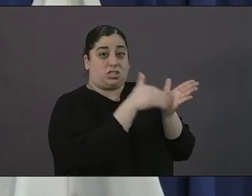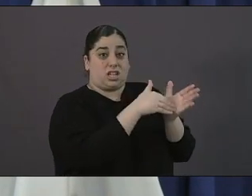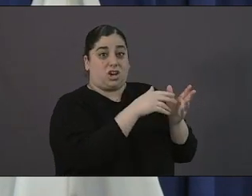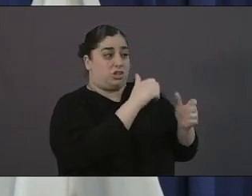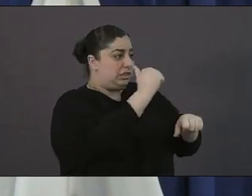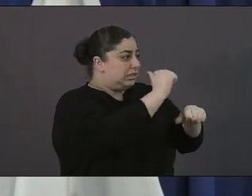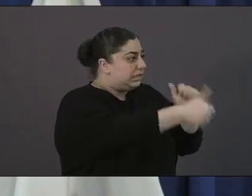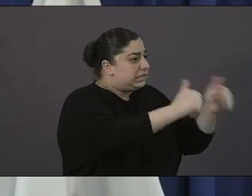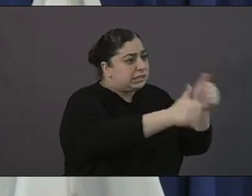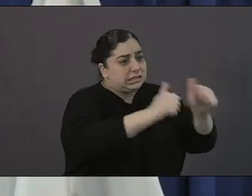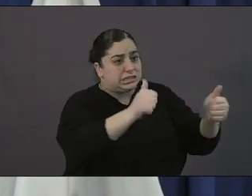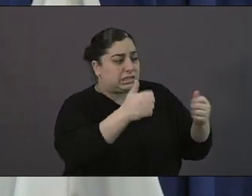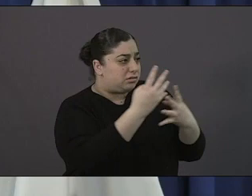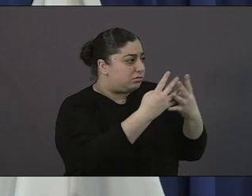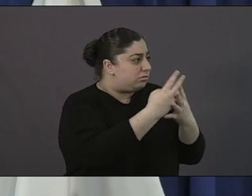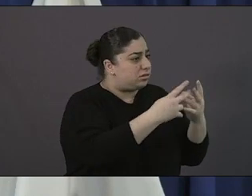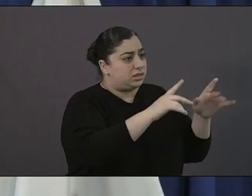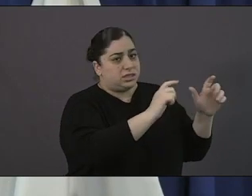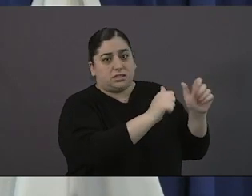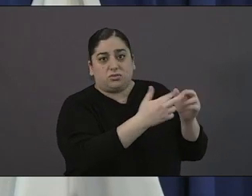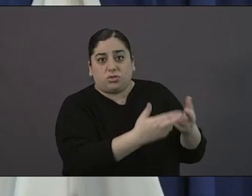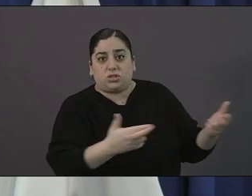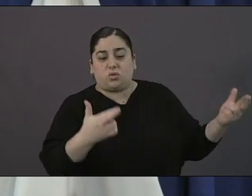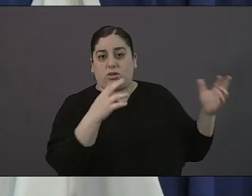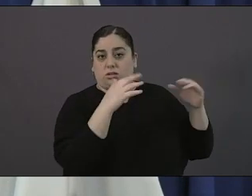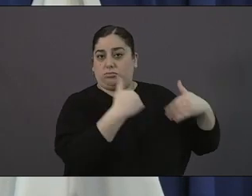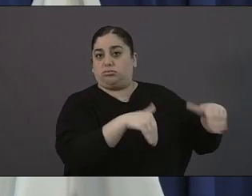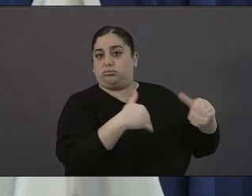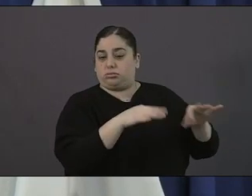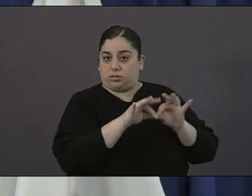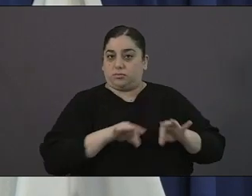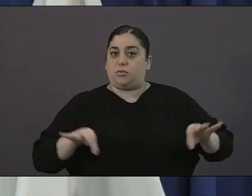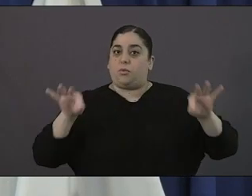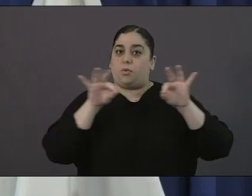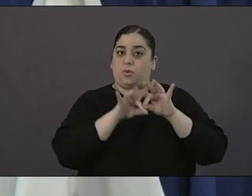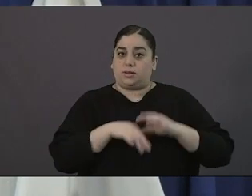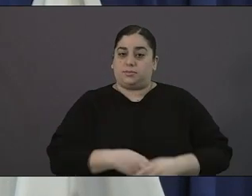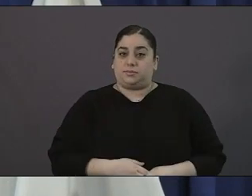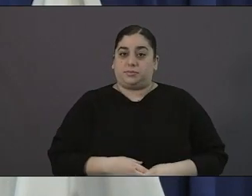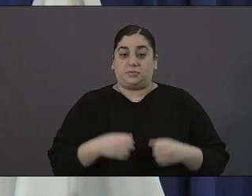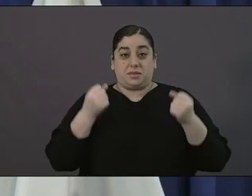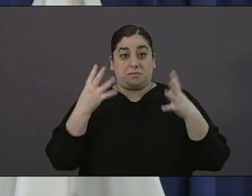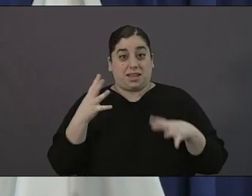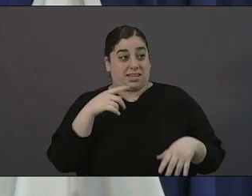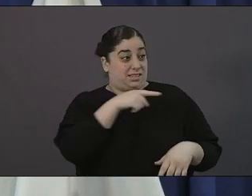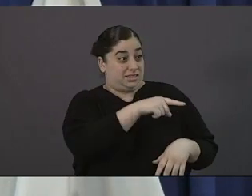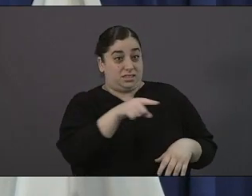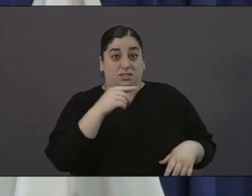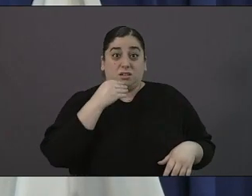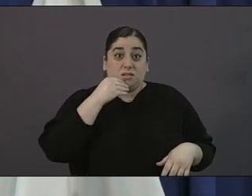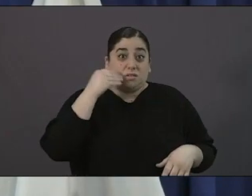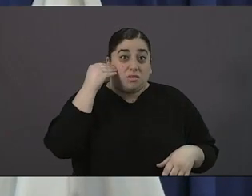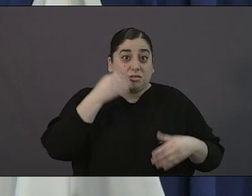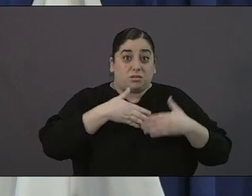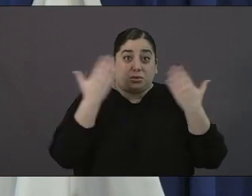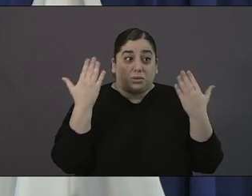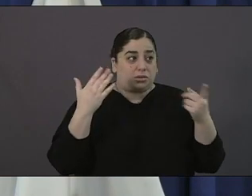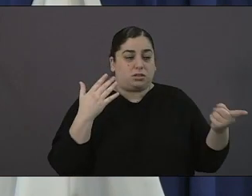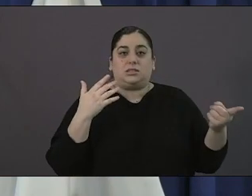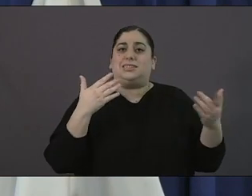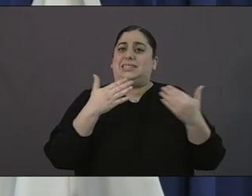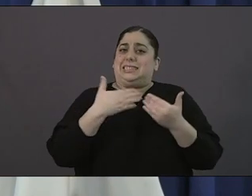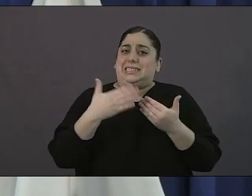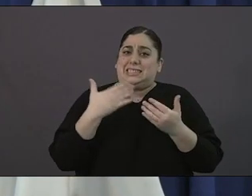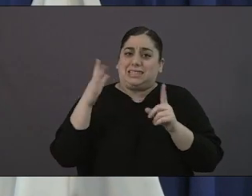for this very vulnerable population many of whom has underlying health conditions to provide that safe clean space to